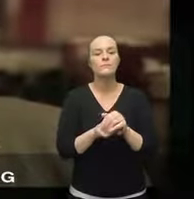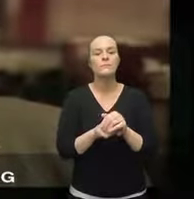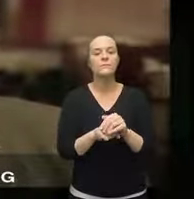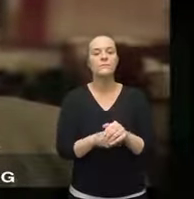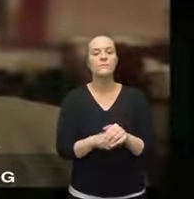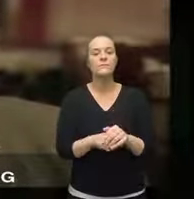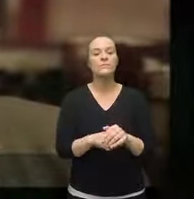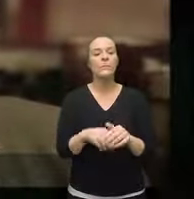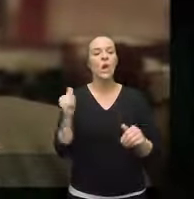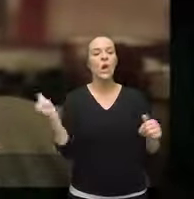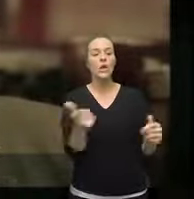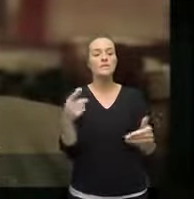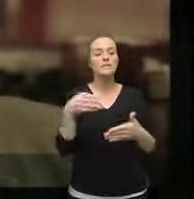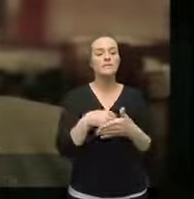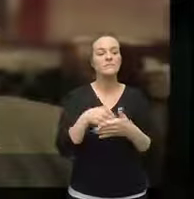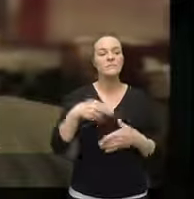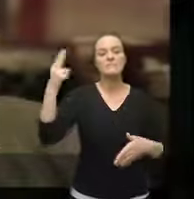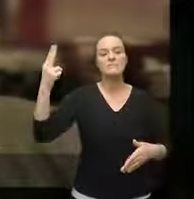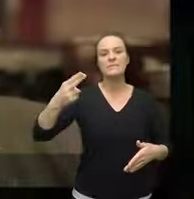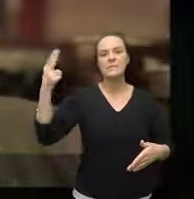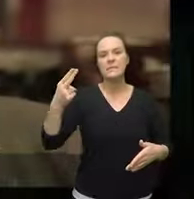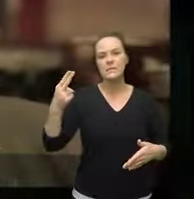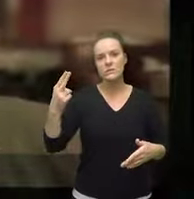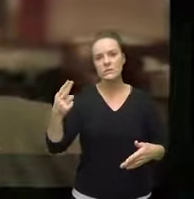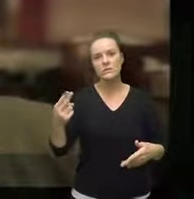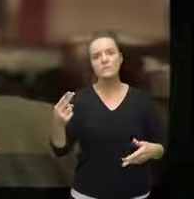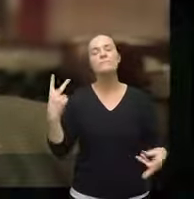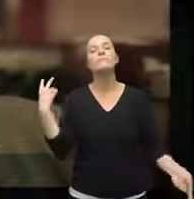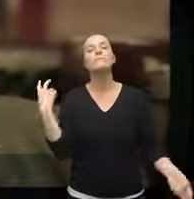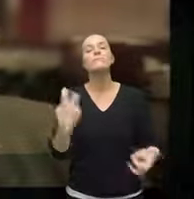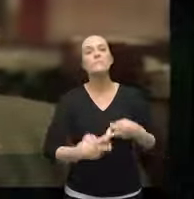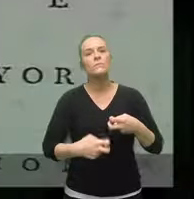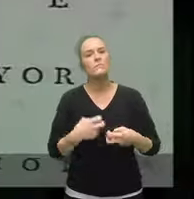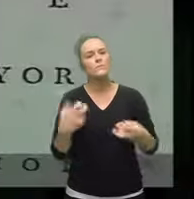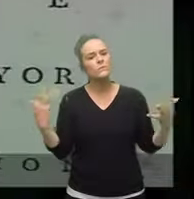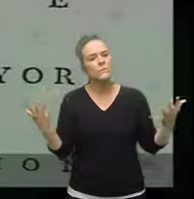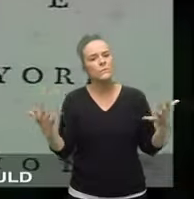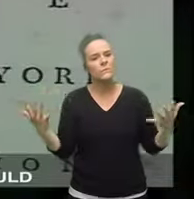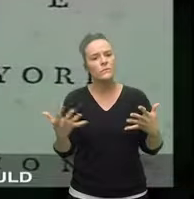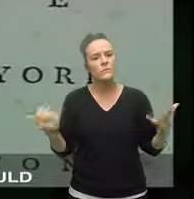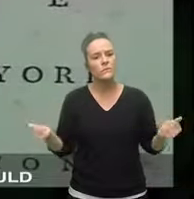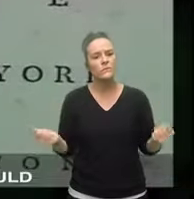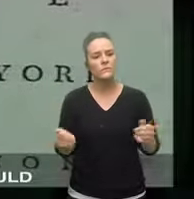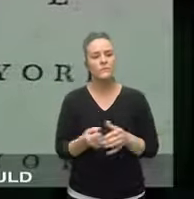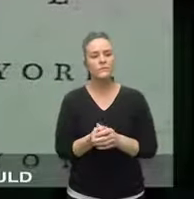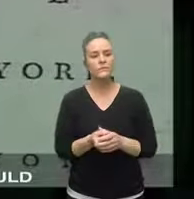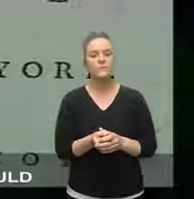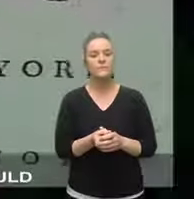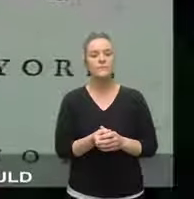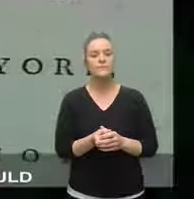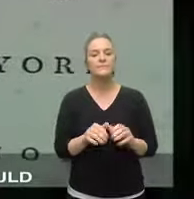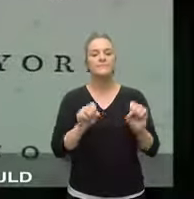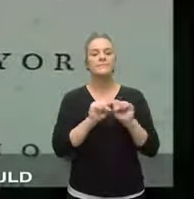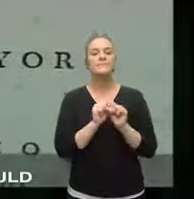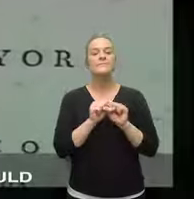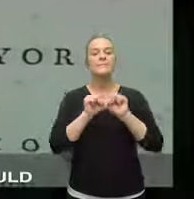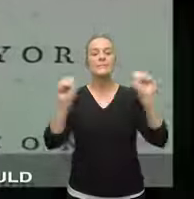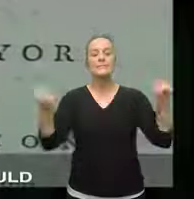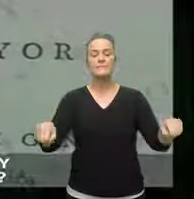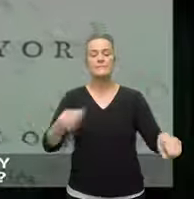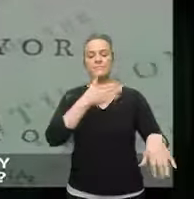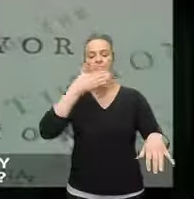greatest outpouring of political thinking in western history at issue